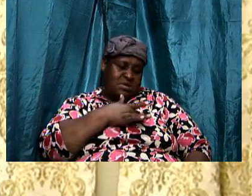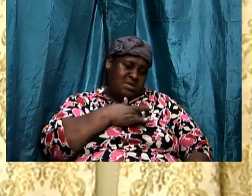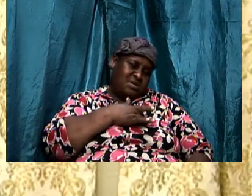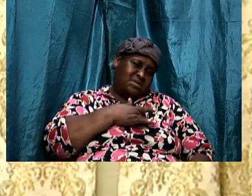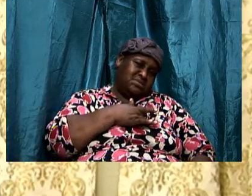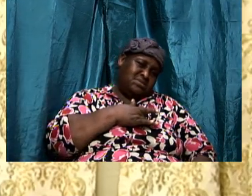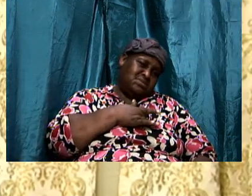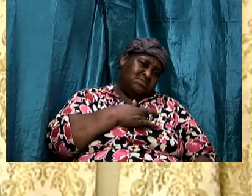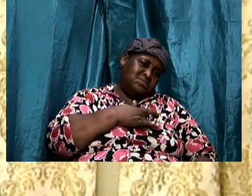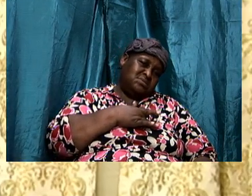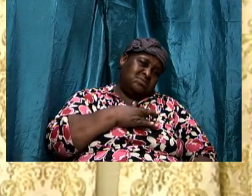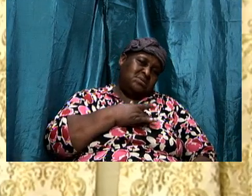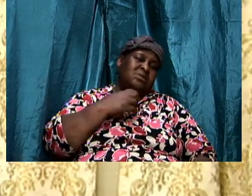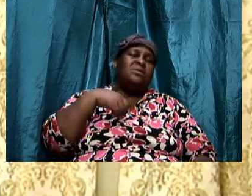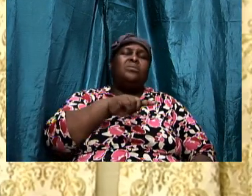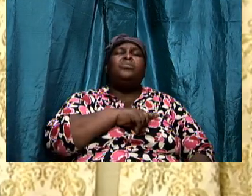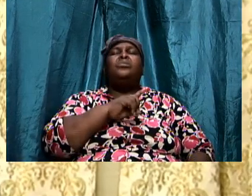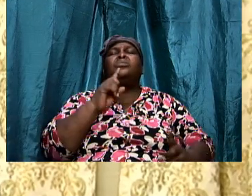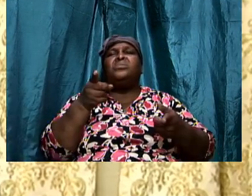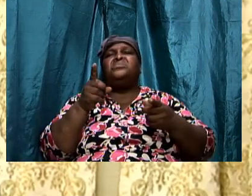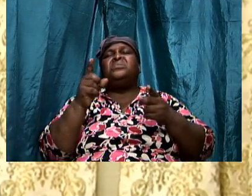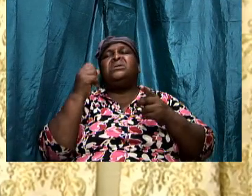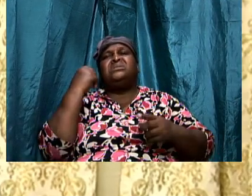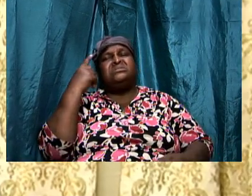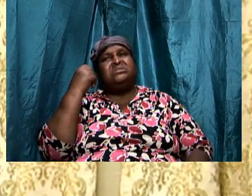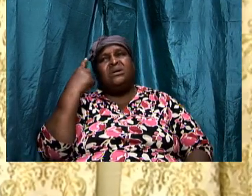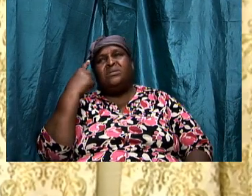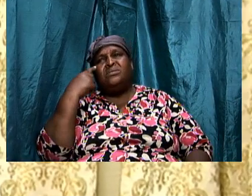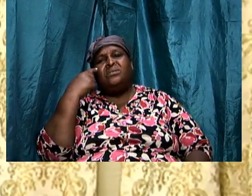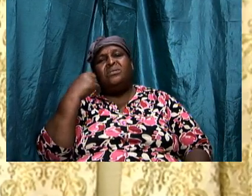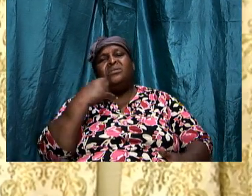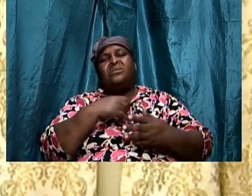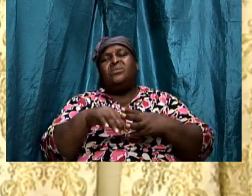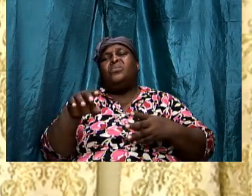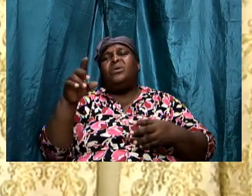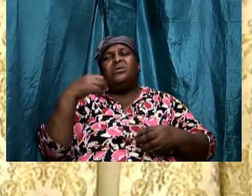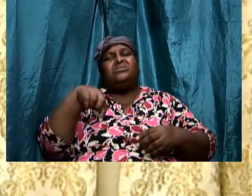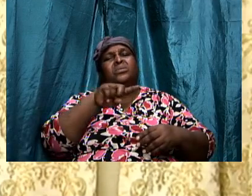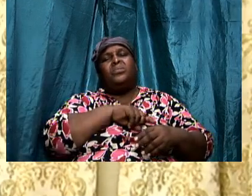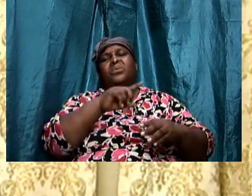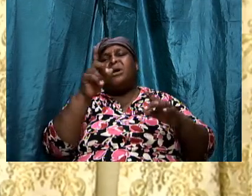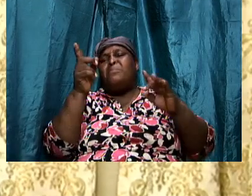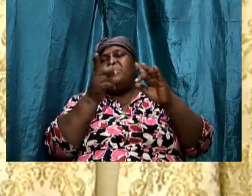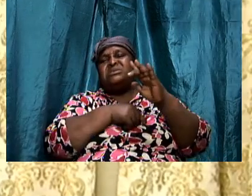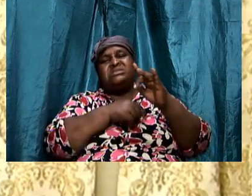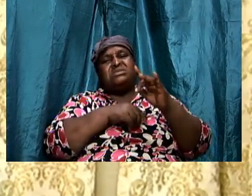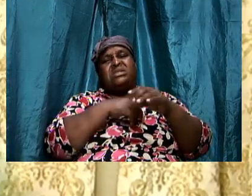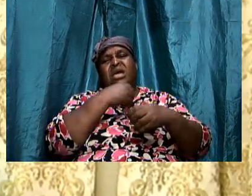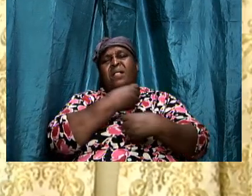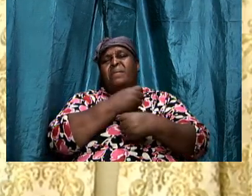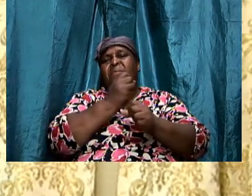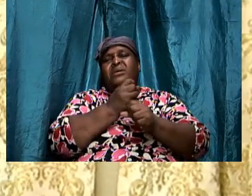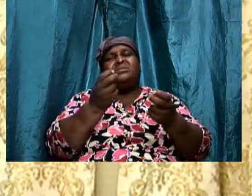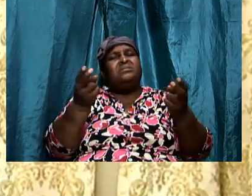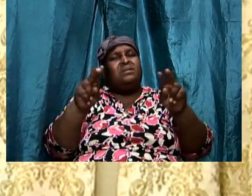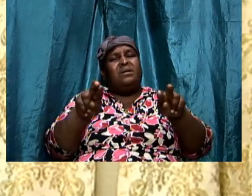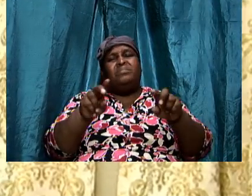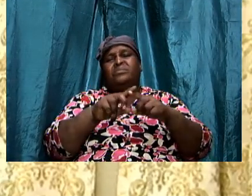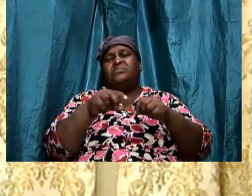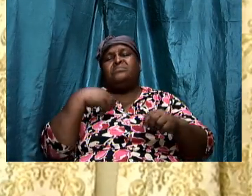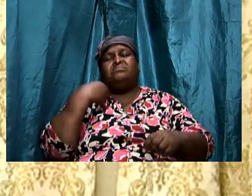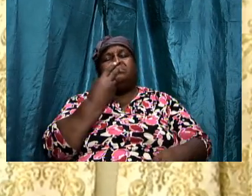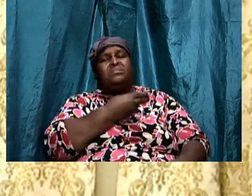We're going to understand what it is that we are missing out. What it is that we are causing to happen to us.